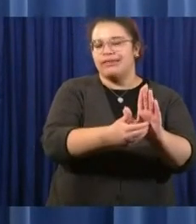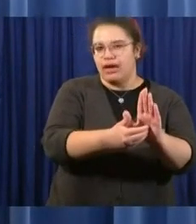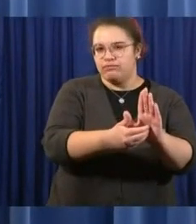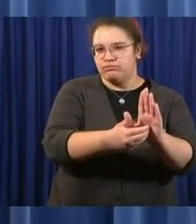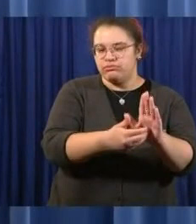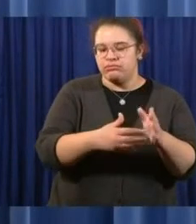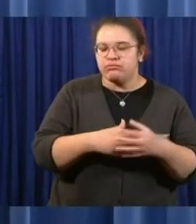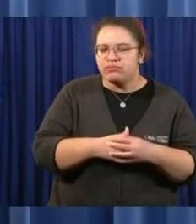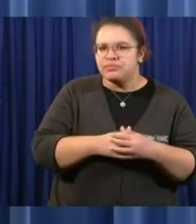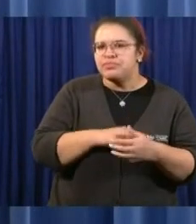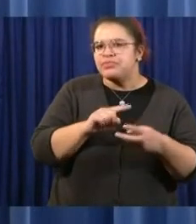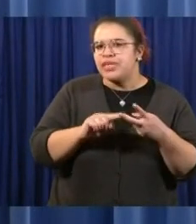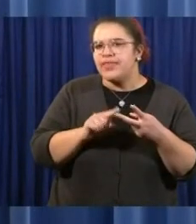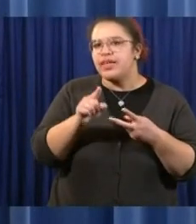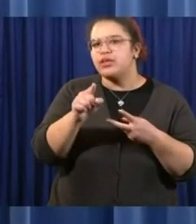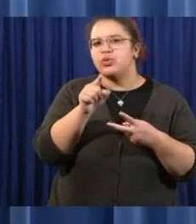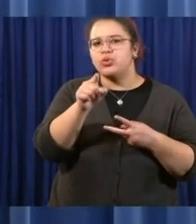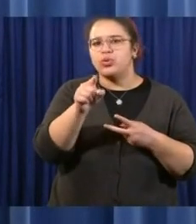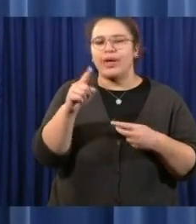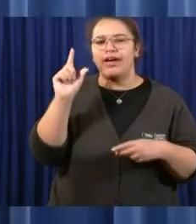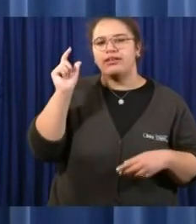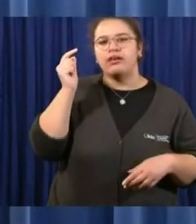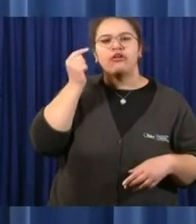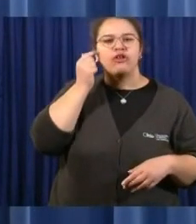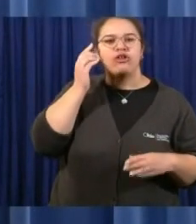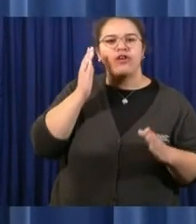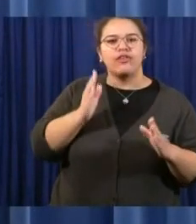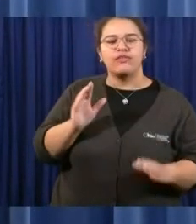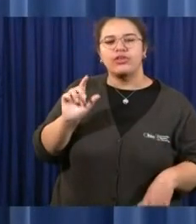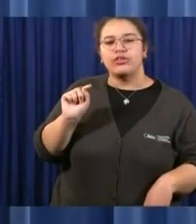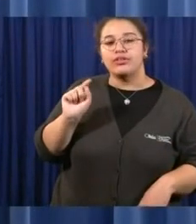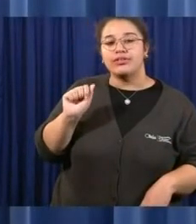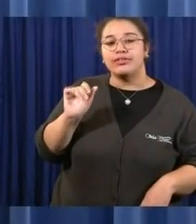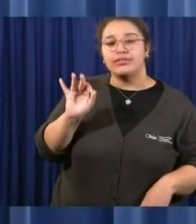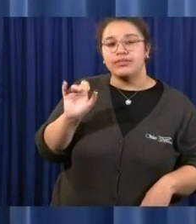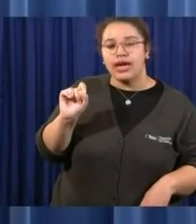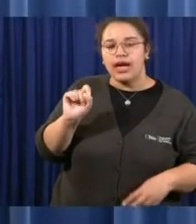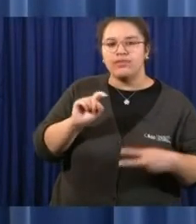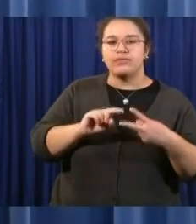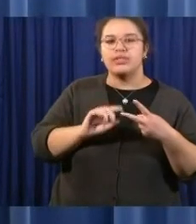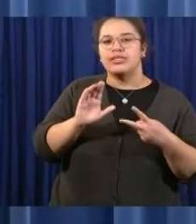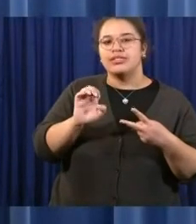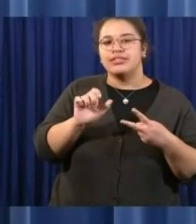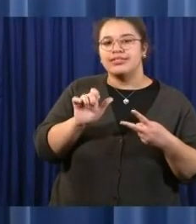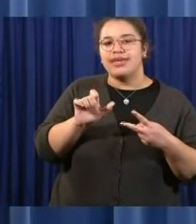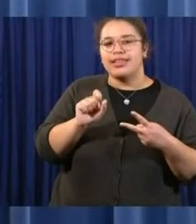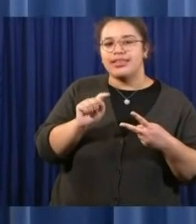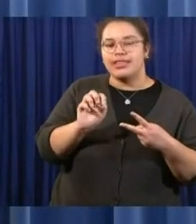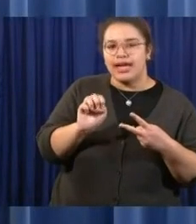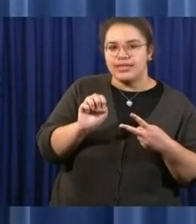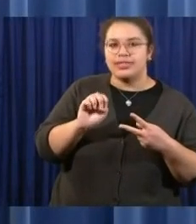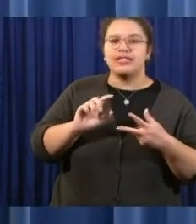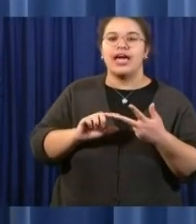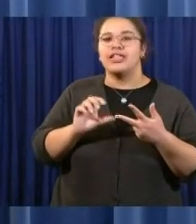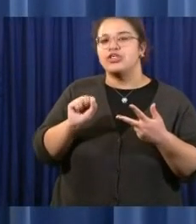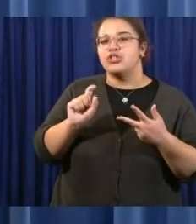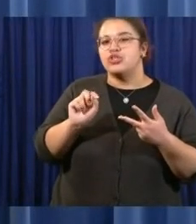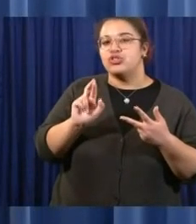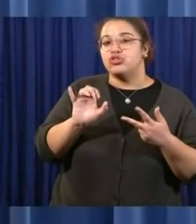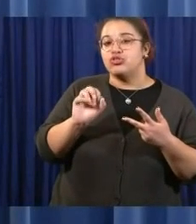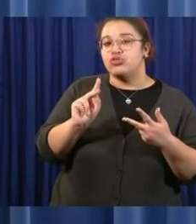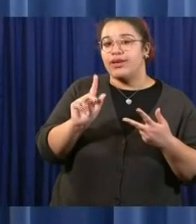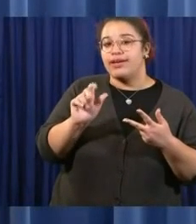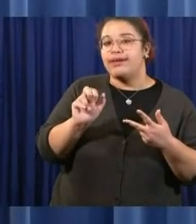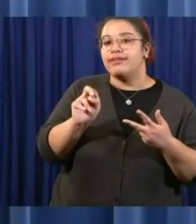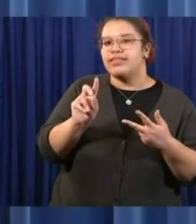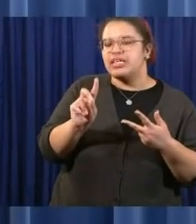asked, you're working with Governor Taft and Governor Celeste and Governor Strickland. I'm wondering if you have called on Governor Kasich for any assistance.